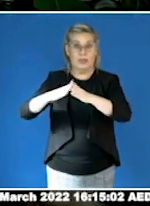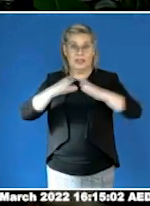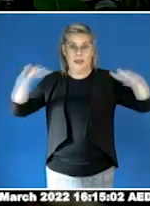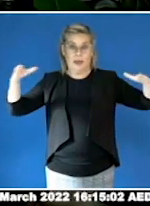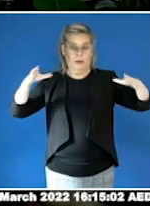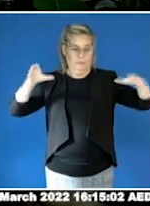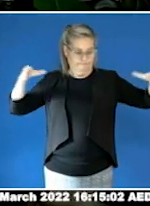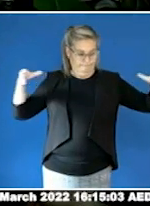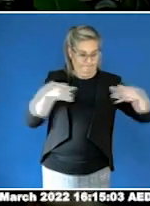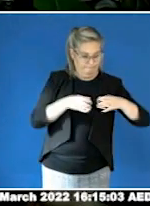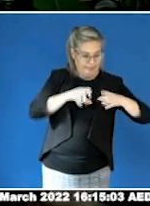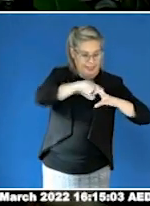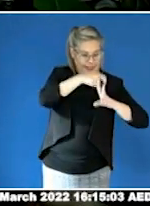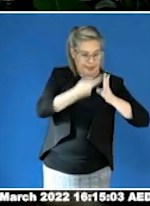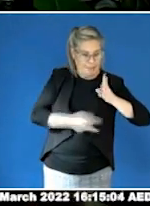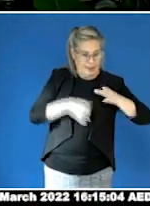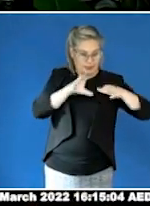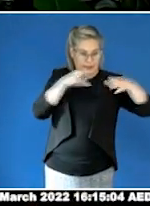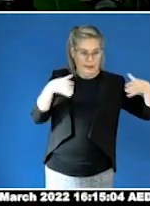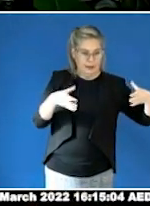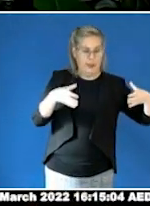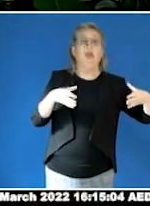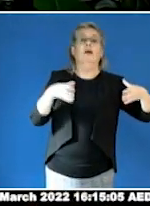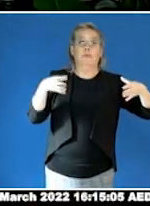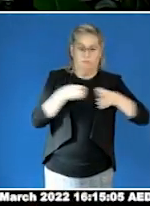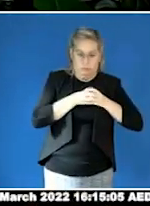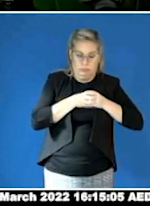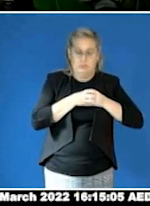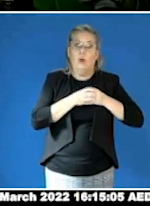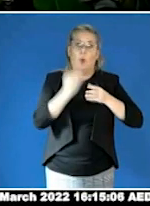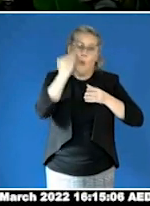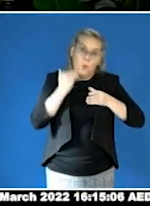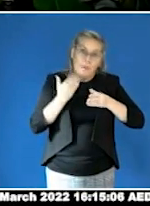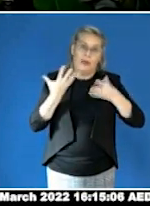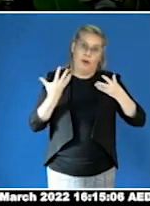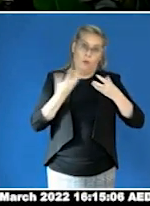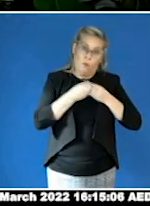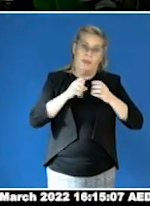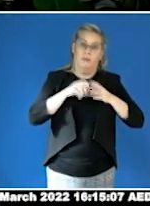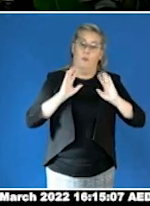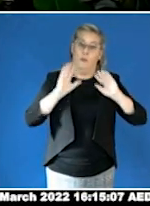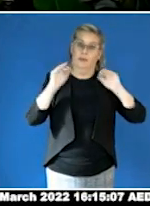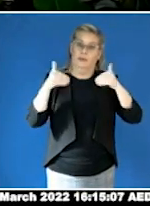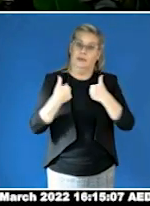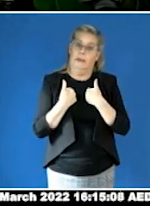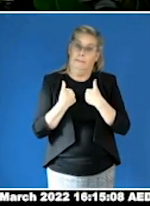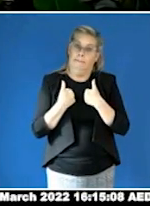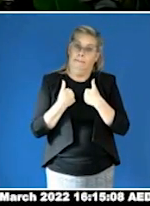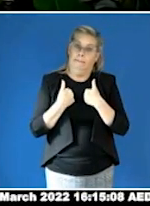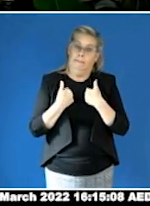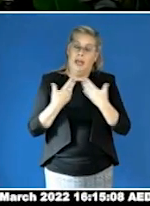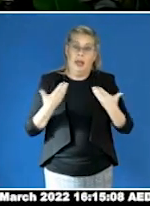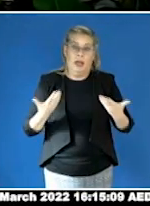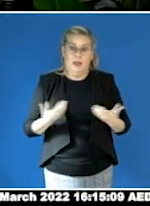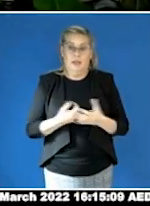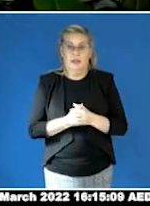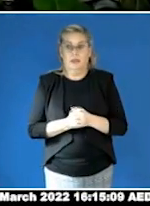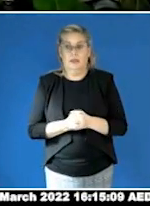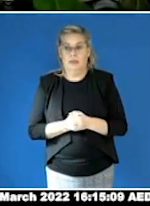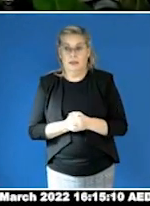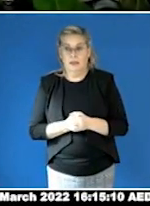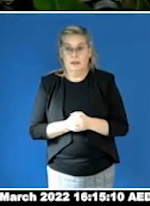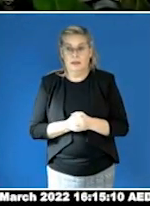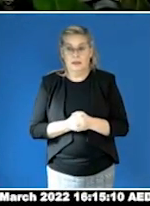today, which I'd like to talk to about this particular inquiry. Do you want to speak to those